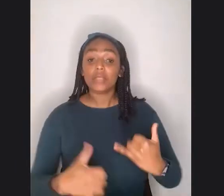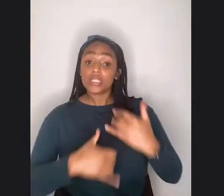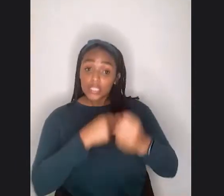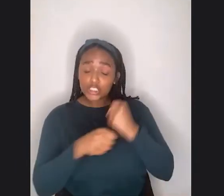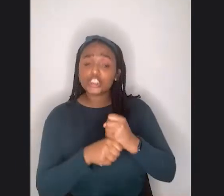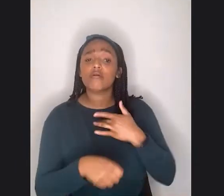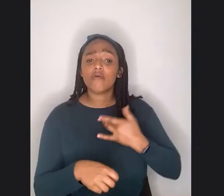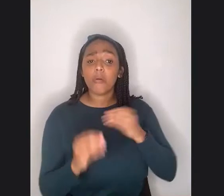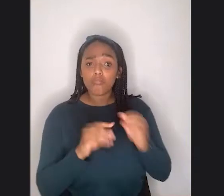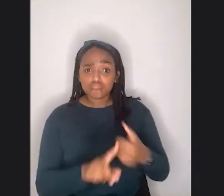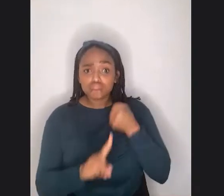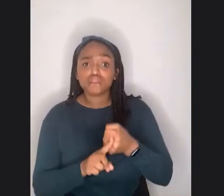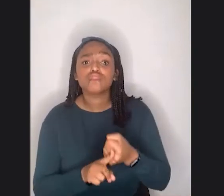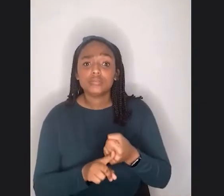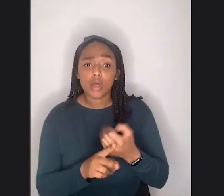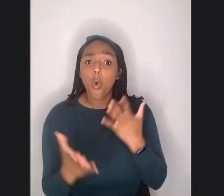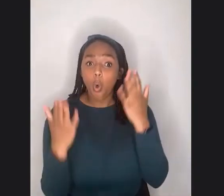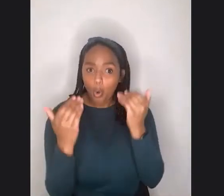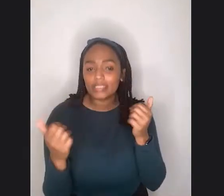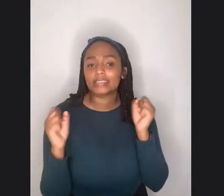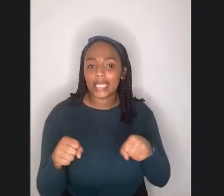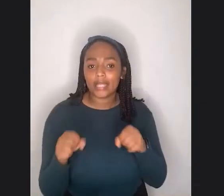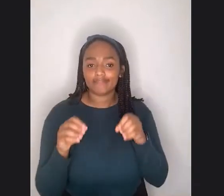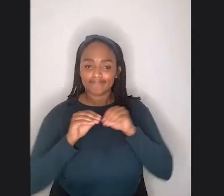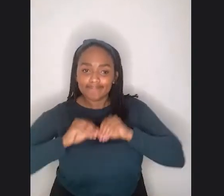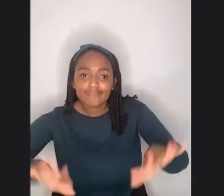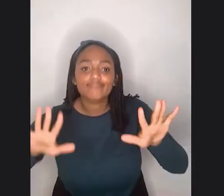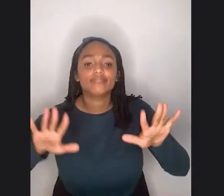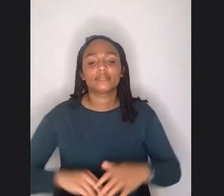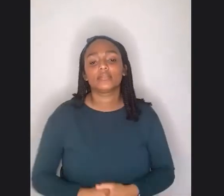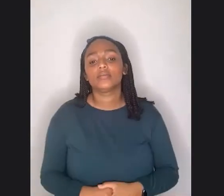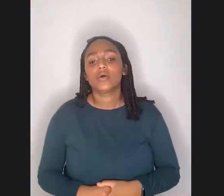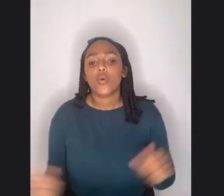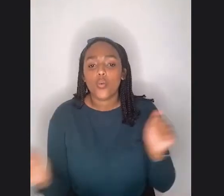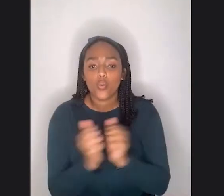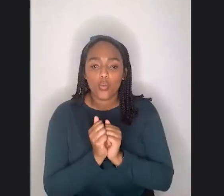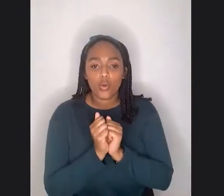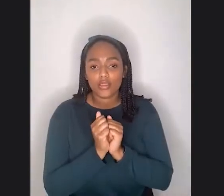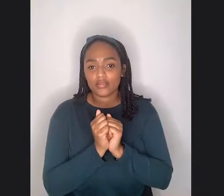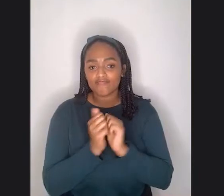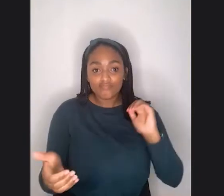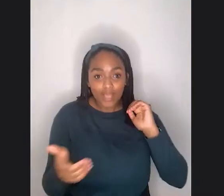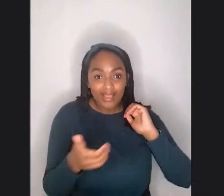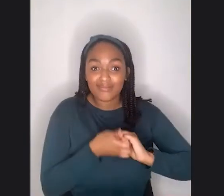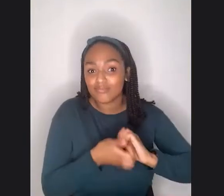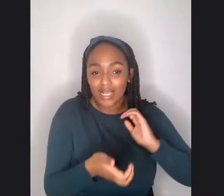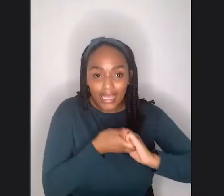I'm really hoping to gain traction this year with all of the, you know, collaborations that I get.